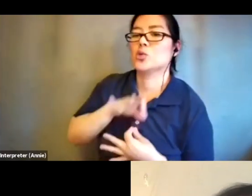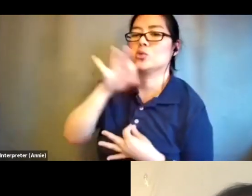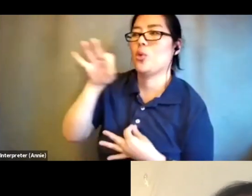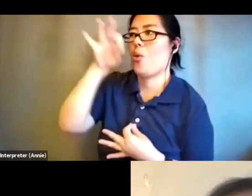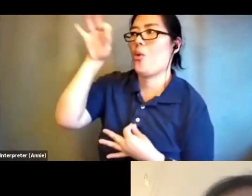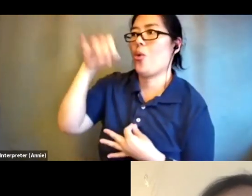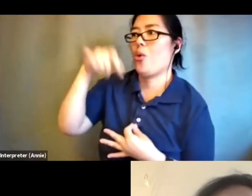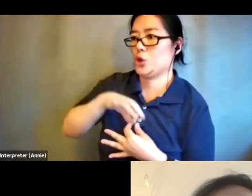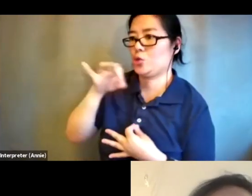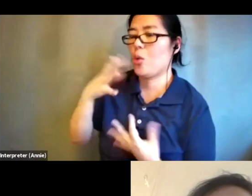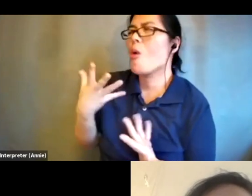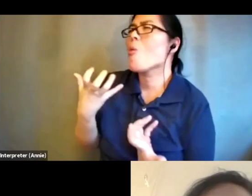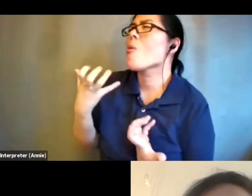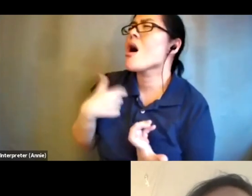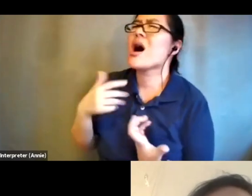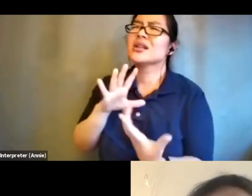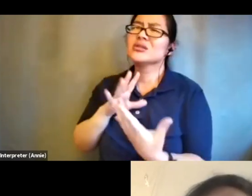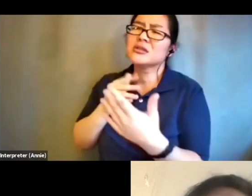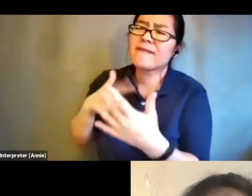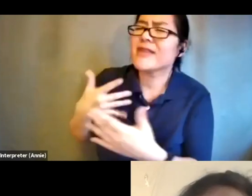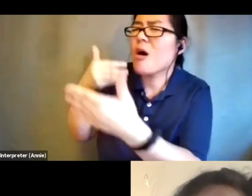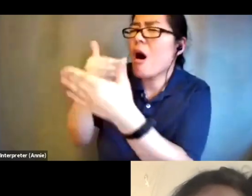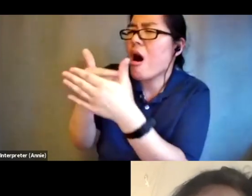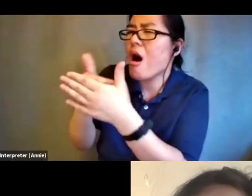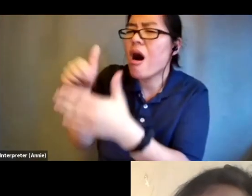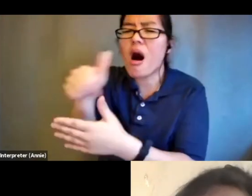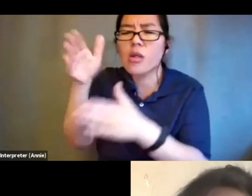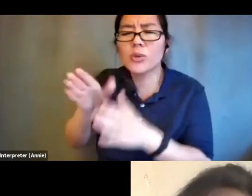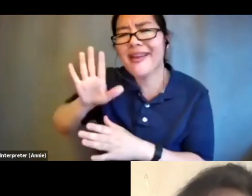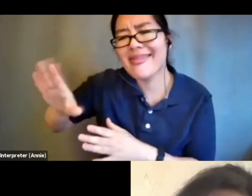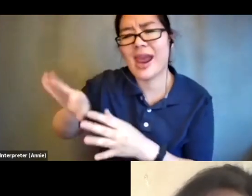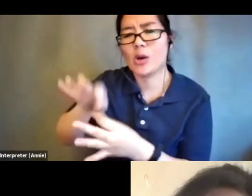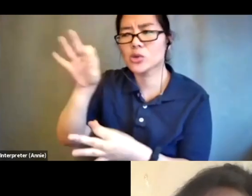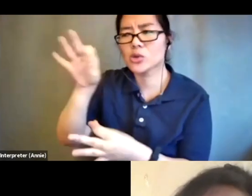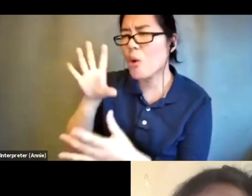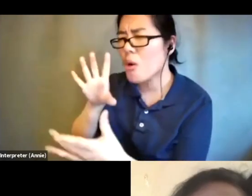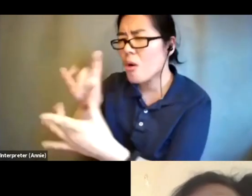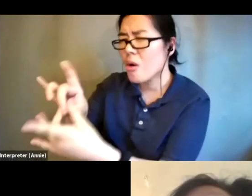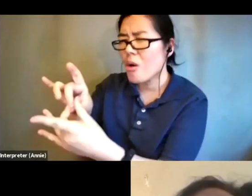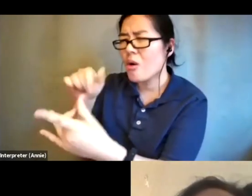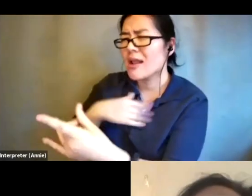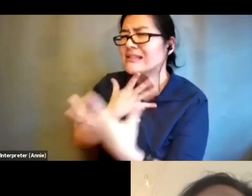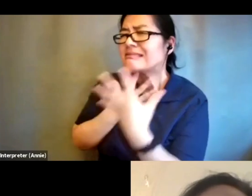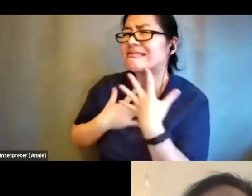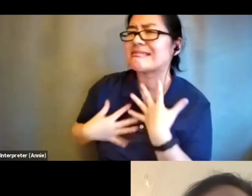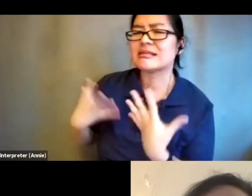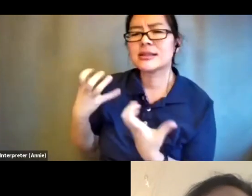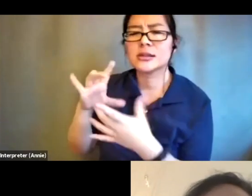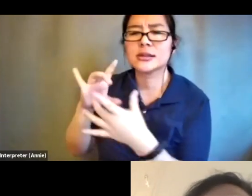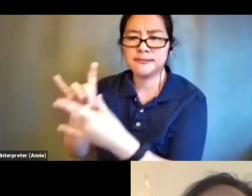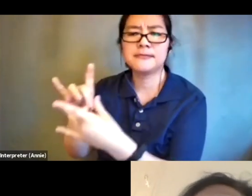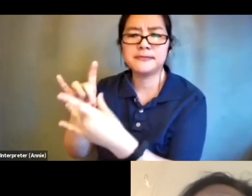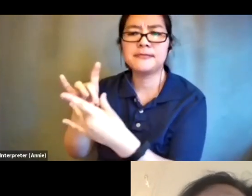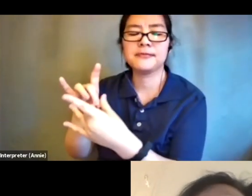to feel intimate with somebody else's soul um so that's i hope that that sort of wraps up your question without